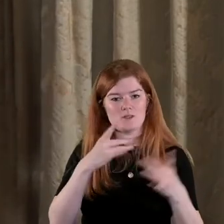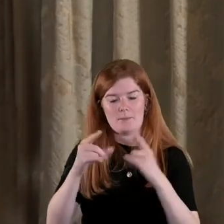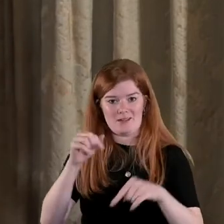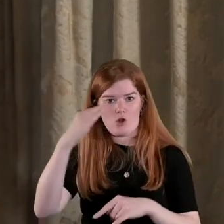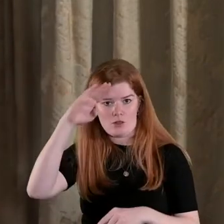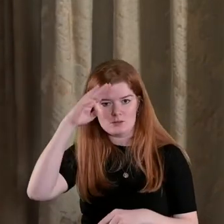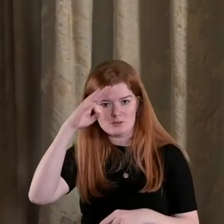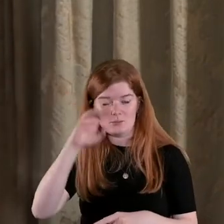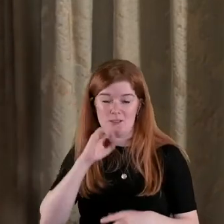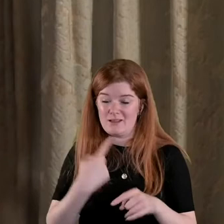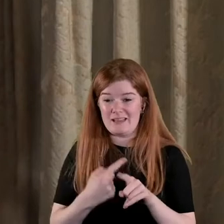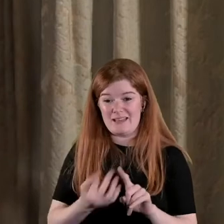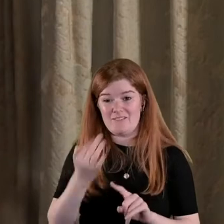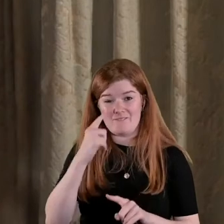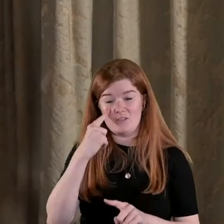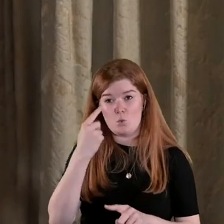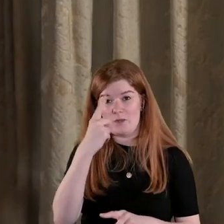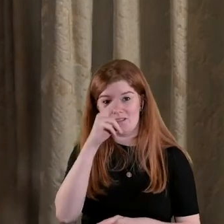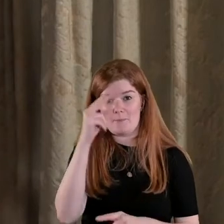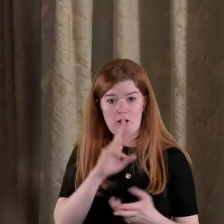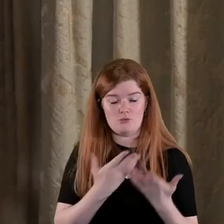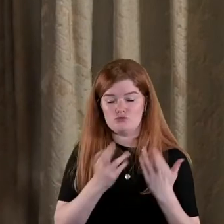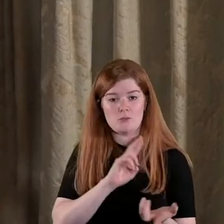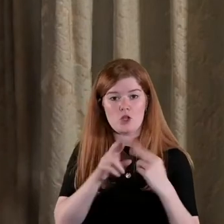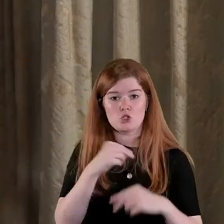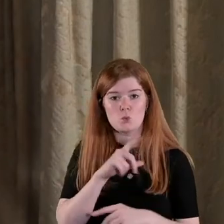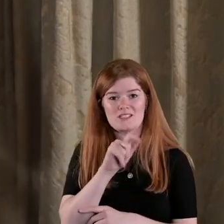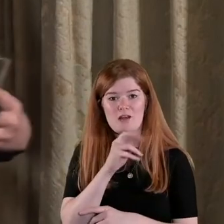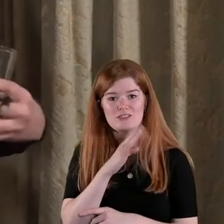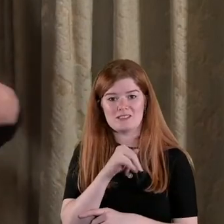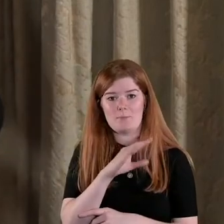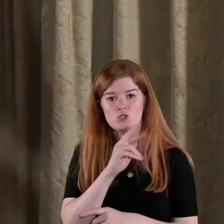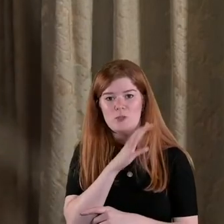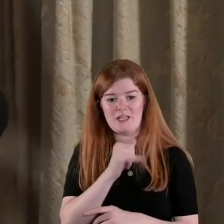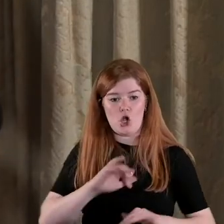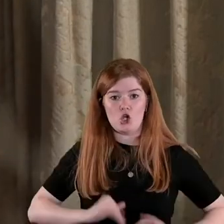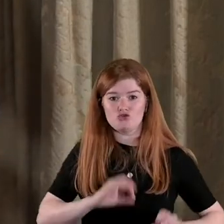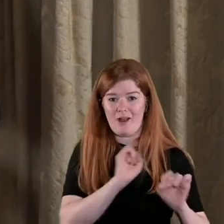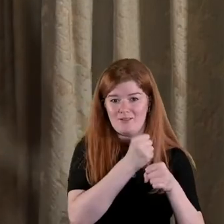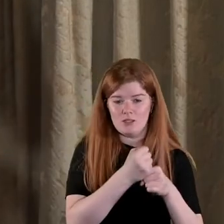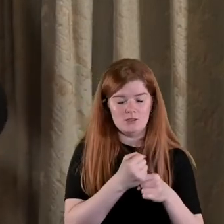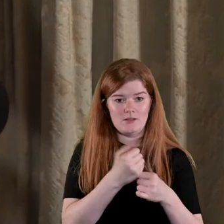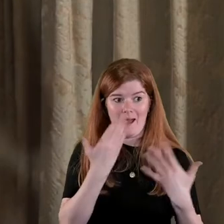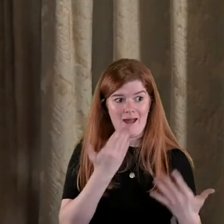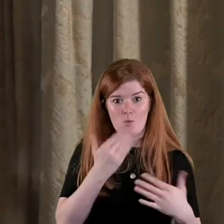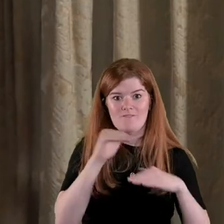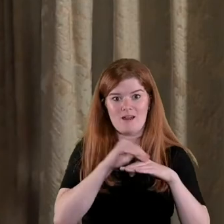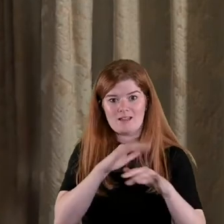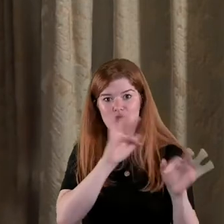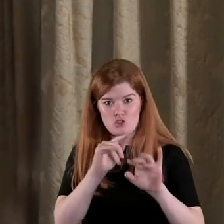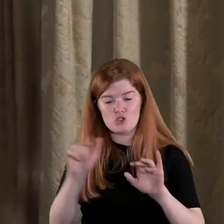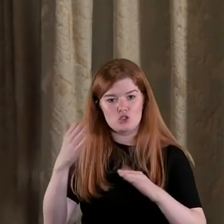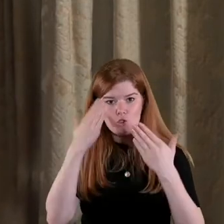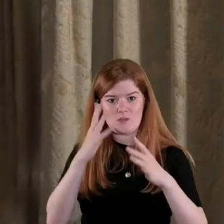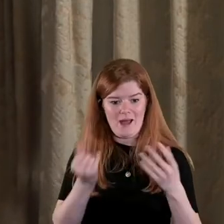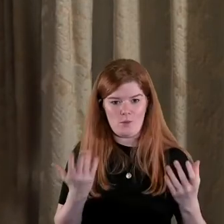Ireland and again looking at an instant like the response to the Terence McSweeney Younger story shows you how it can bring together a lot of